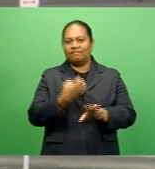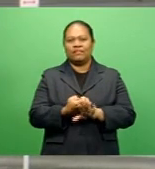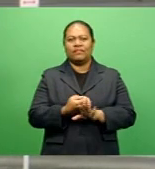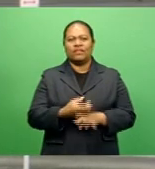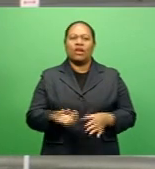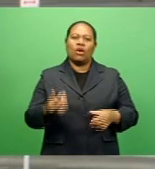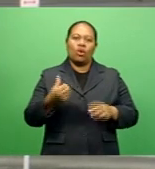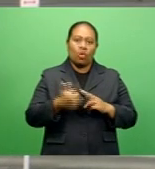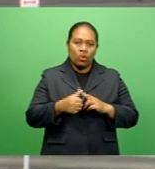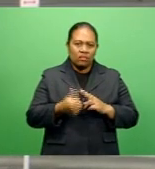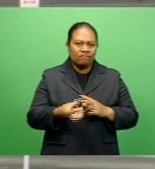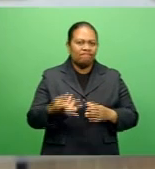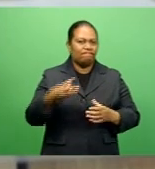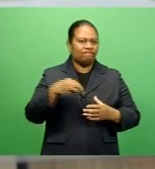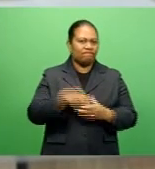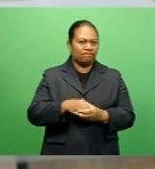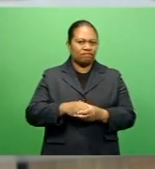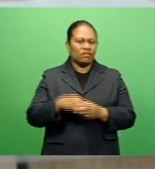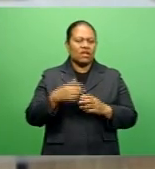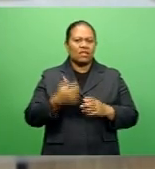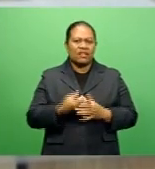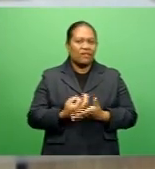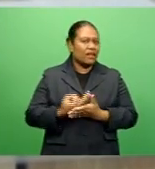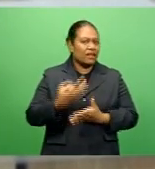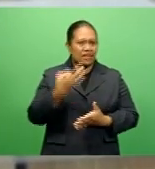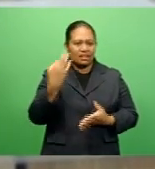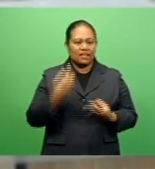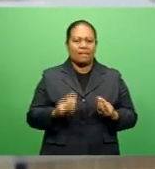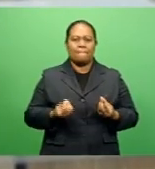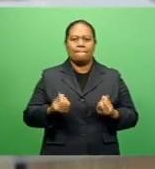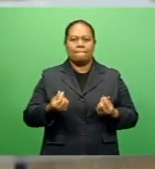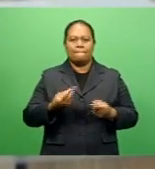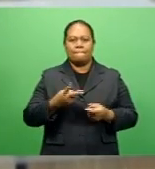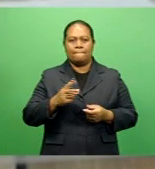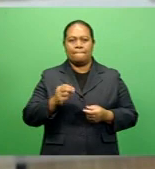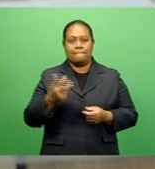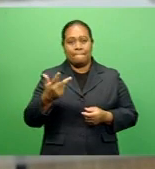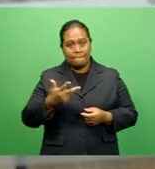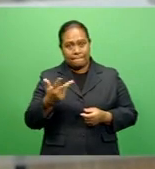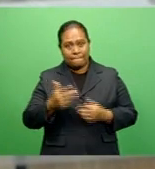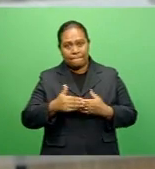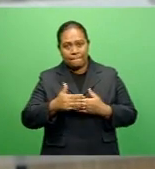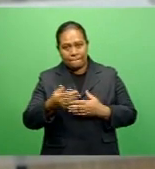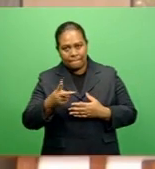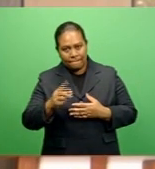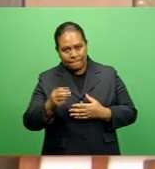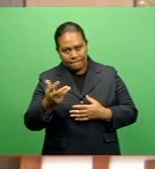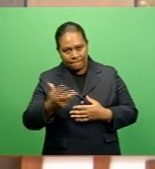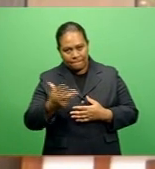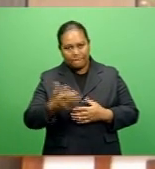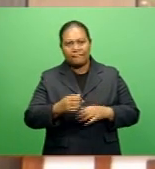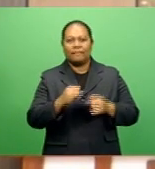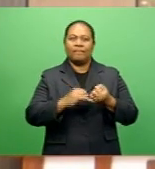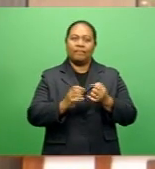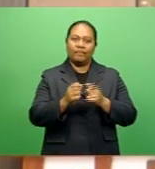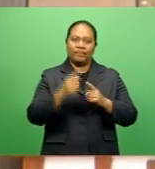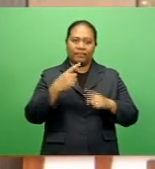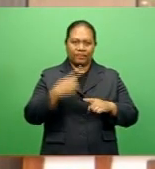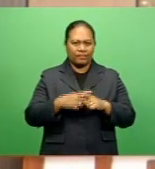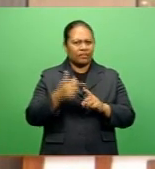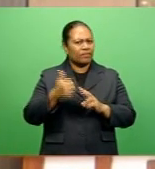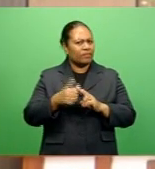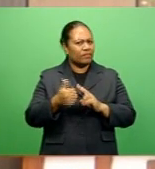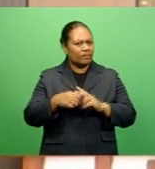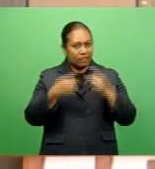also include restatement of financial figures for financial years 2018 and 2019. SPX has also today